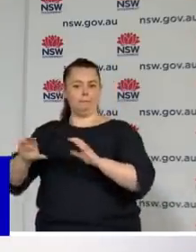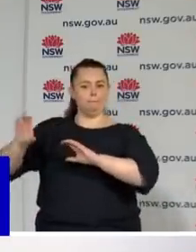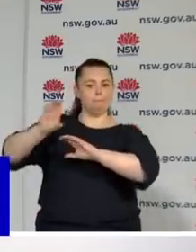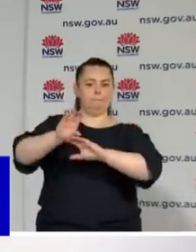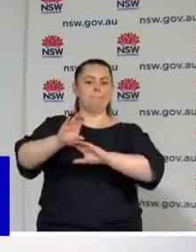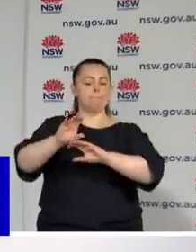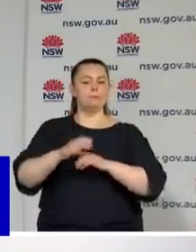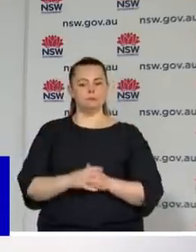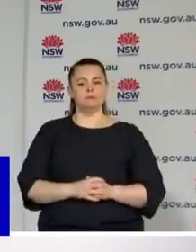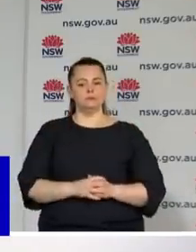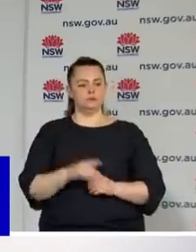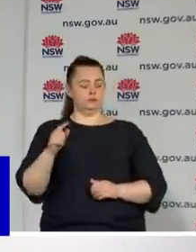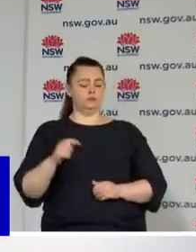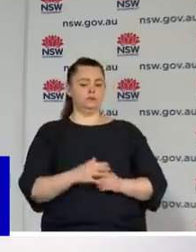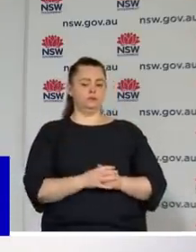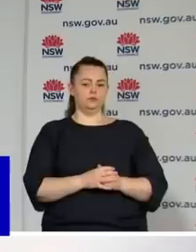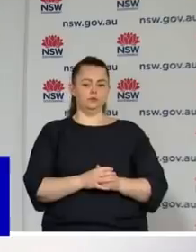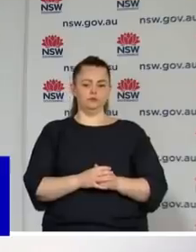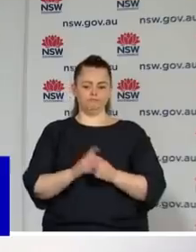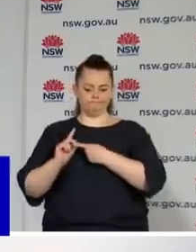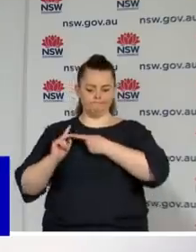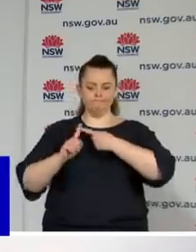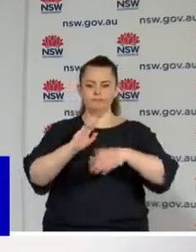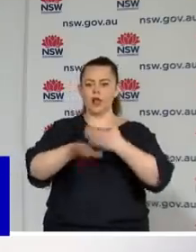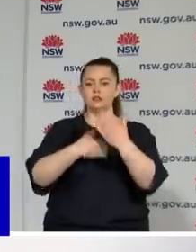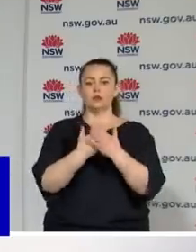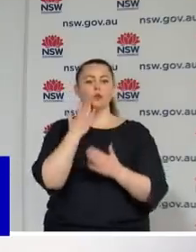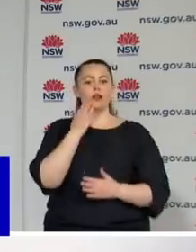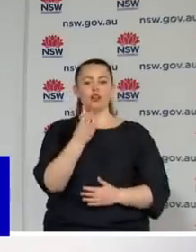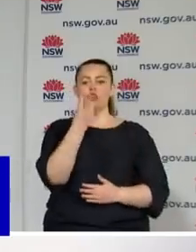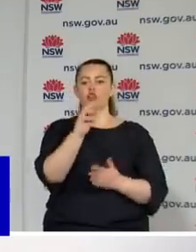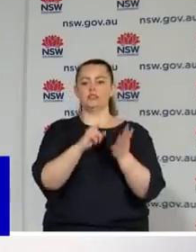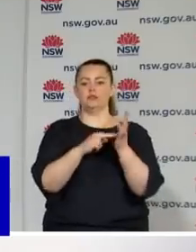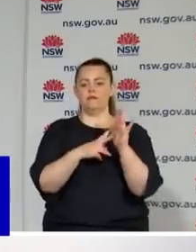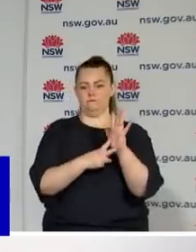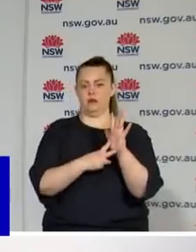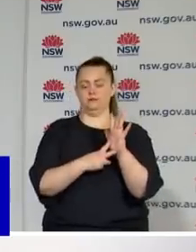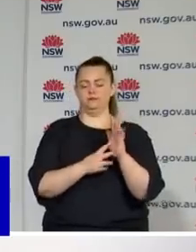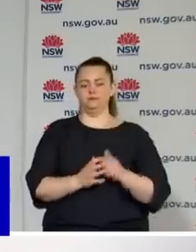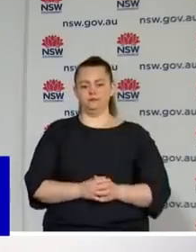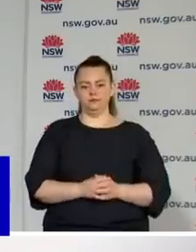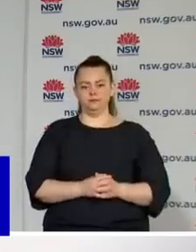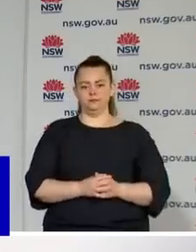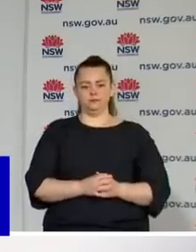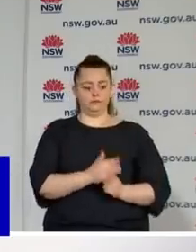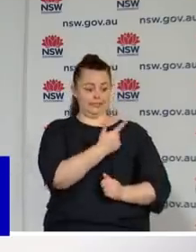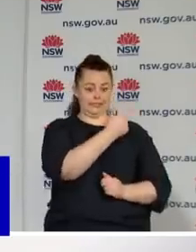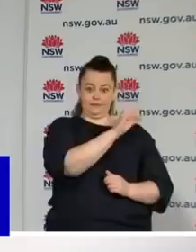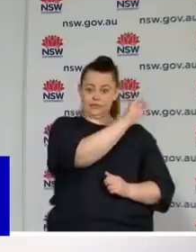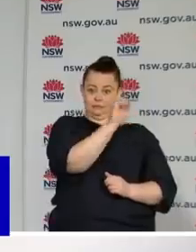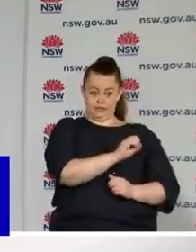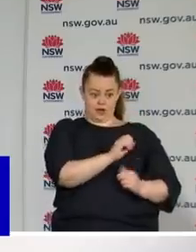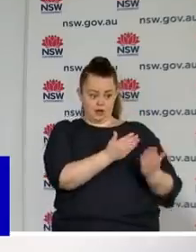to that program until 30 November. We know that when we do open up at 70% and 80%,